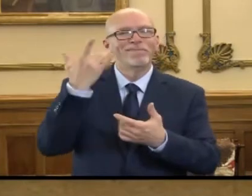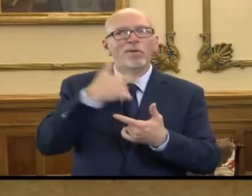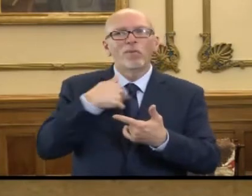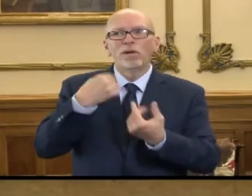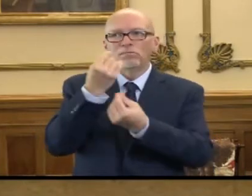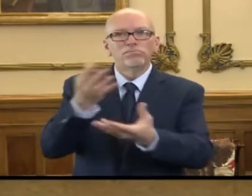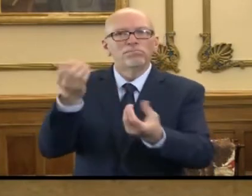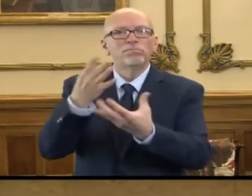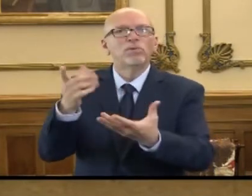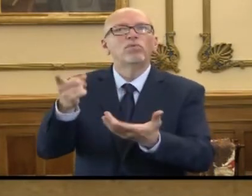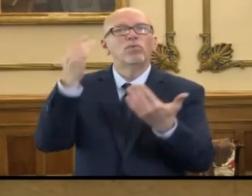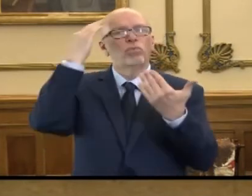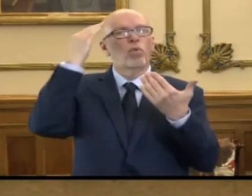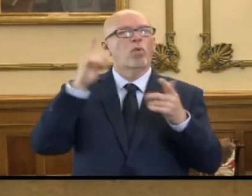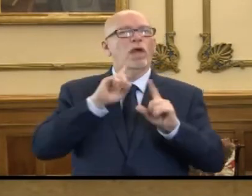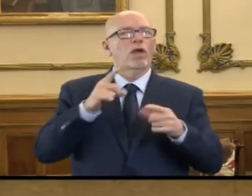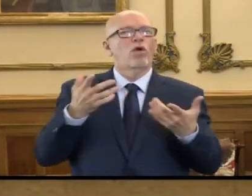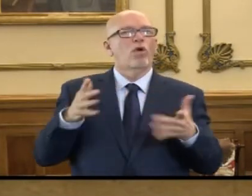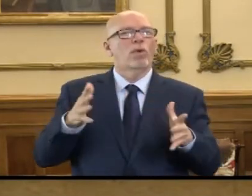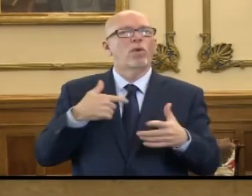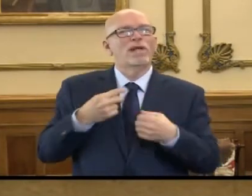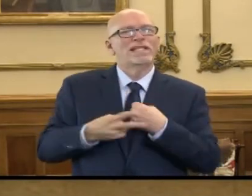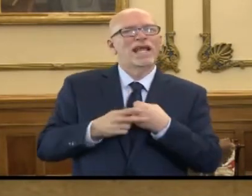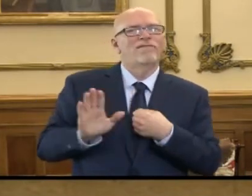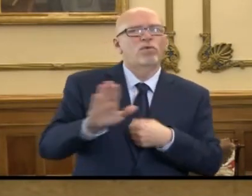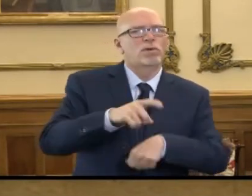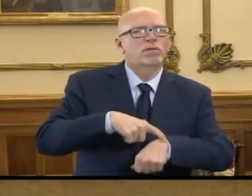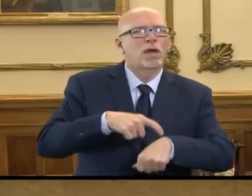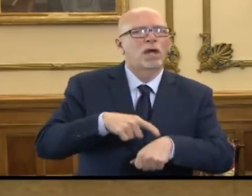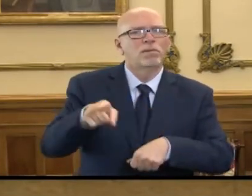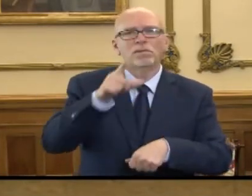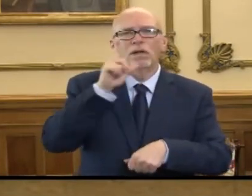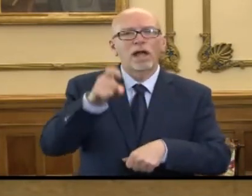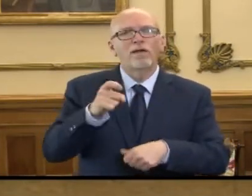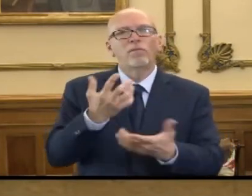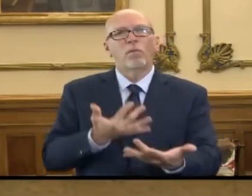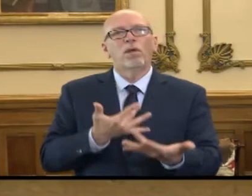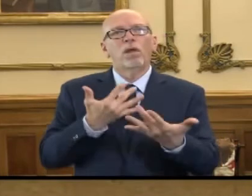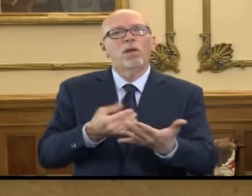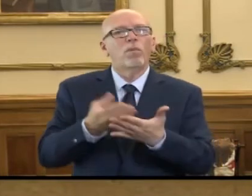sure that we are saving your time so that you don't have to wait on a call.